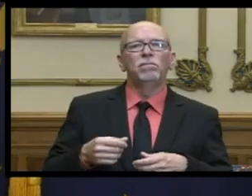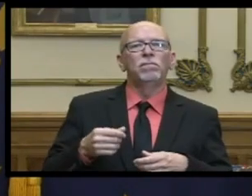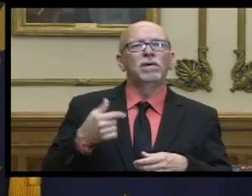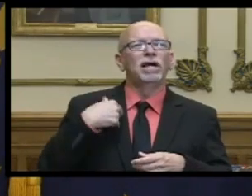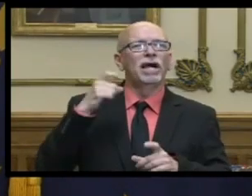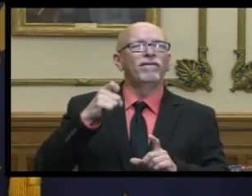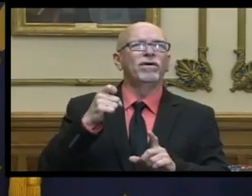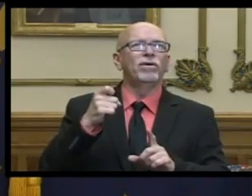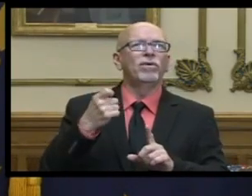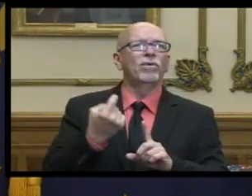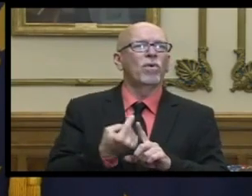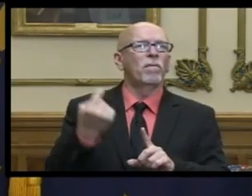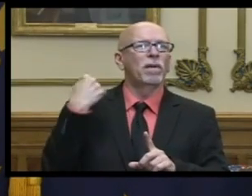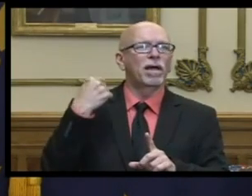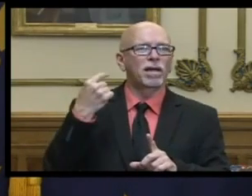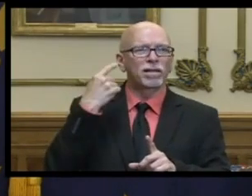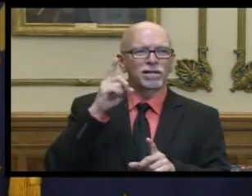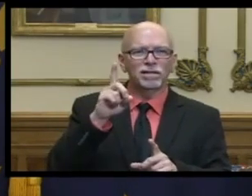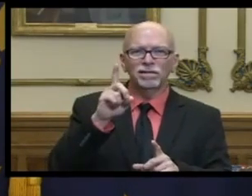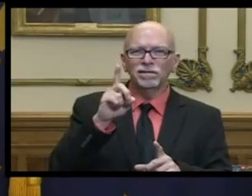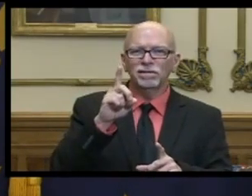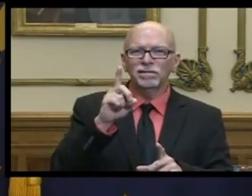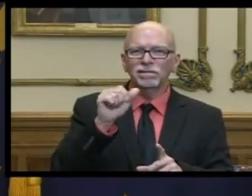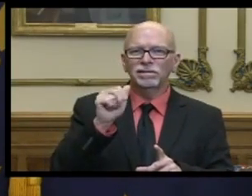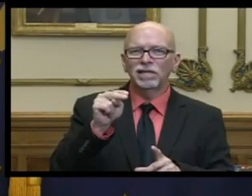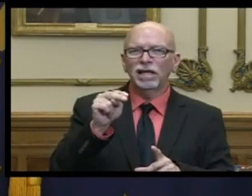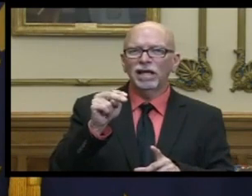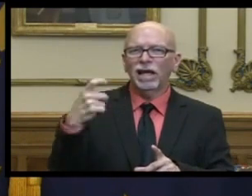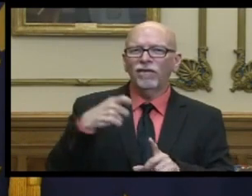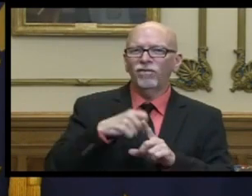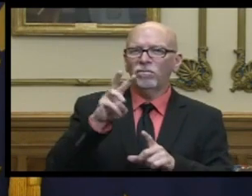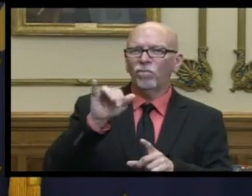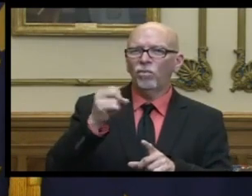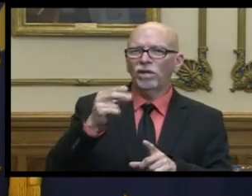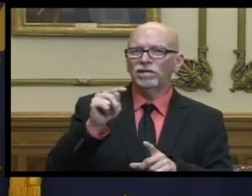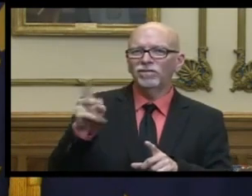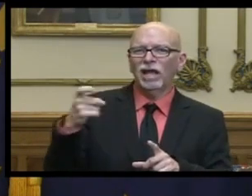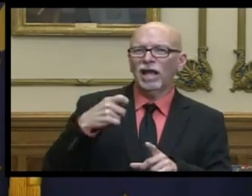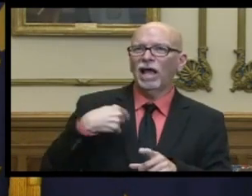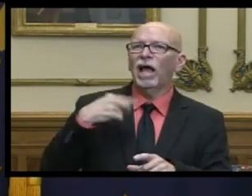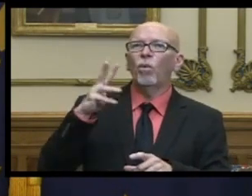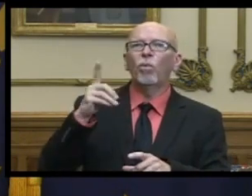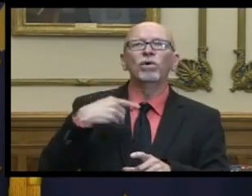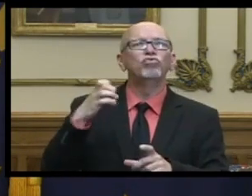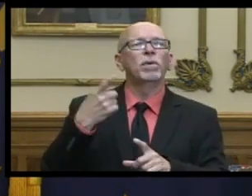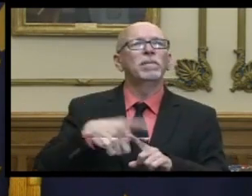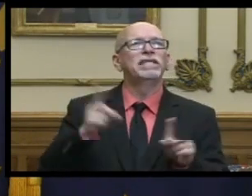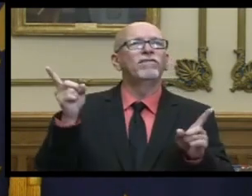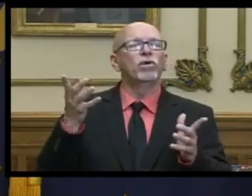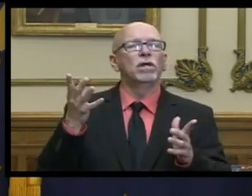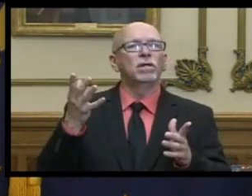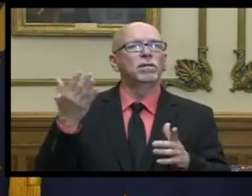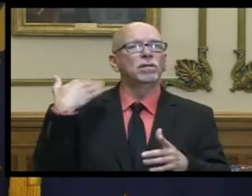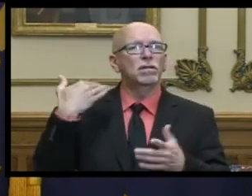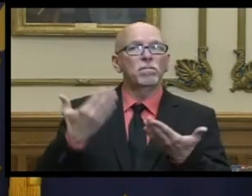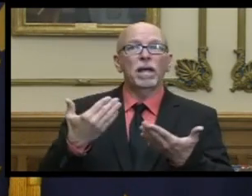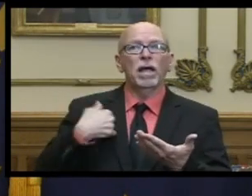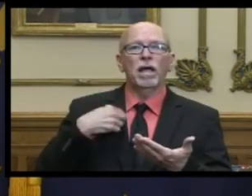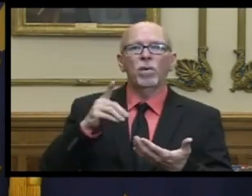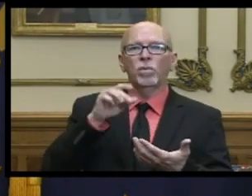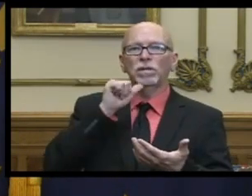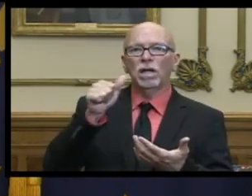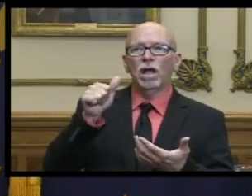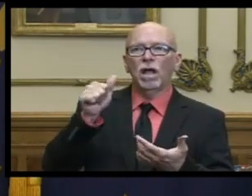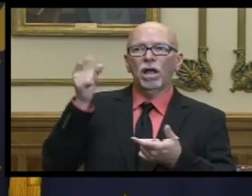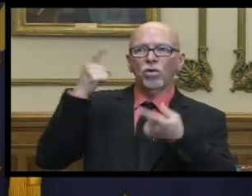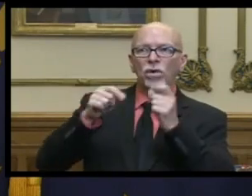um i think it was dan that asked from wish who who asked what i would do differently and i might i might not agree to so